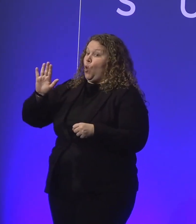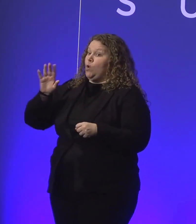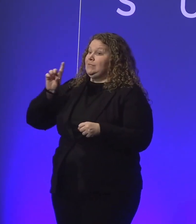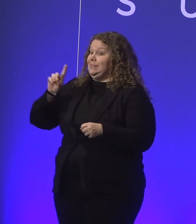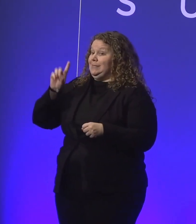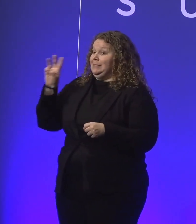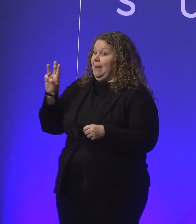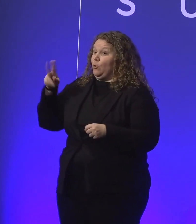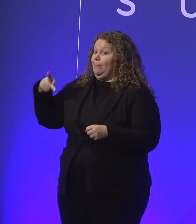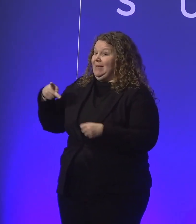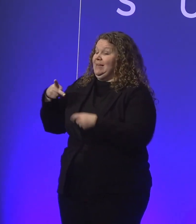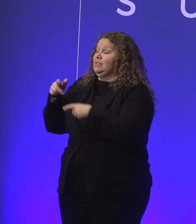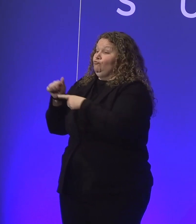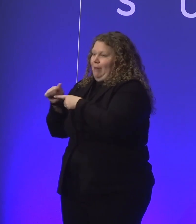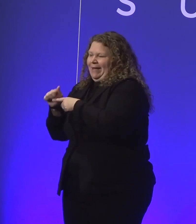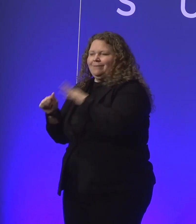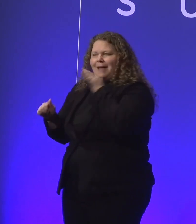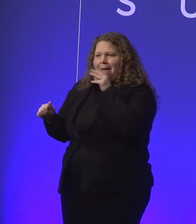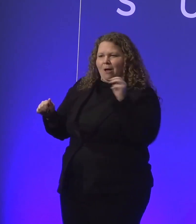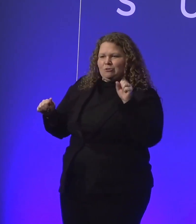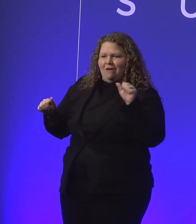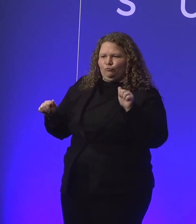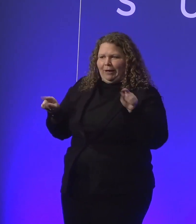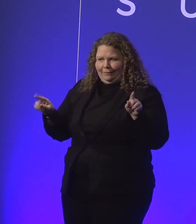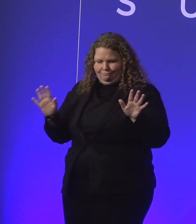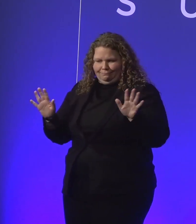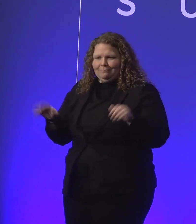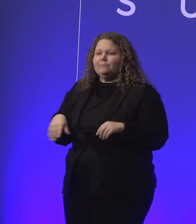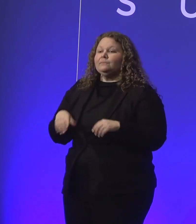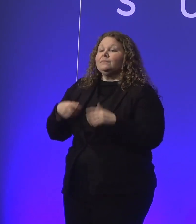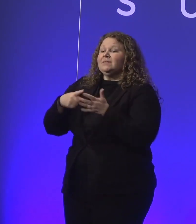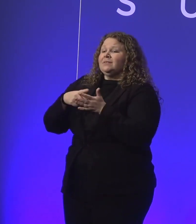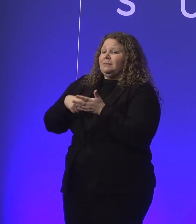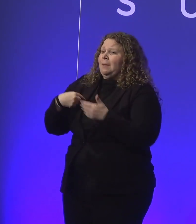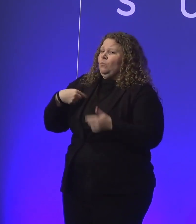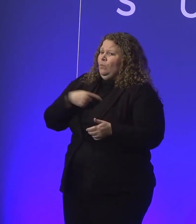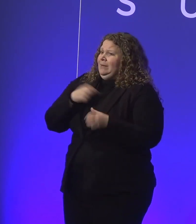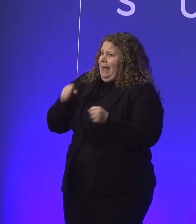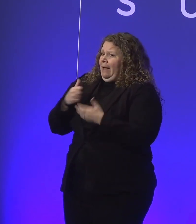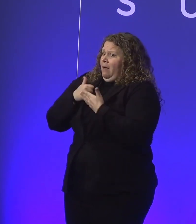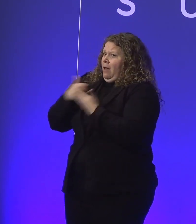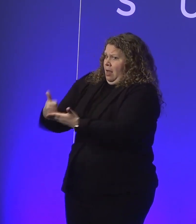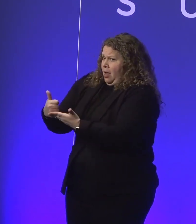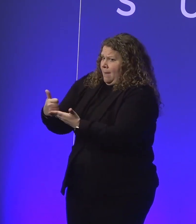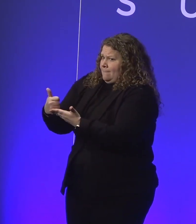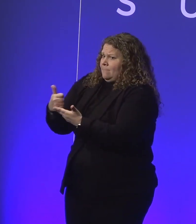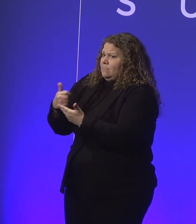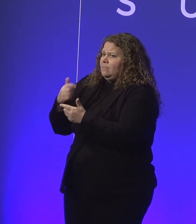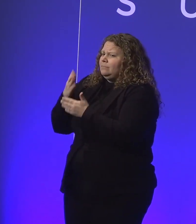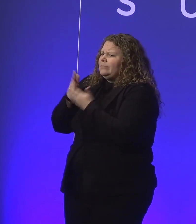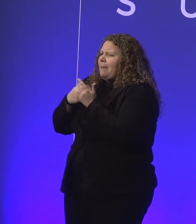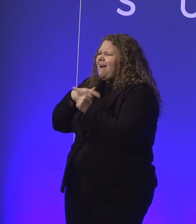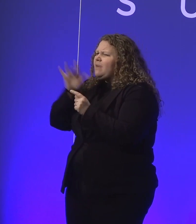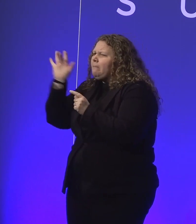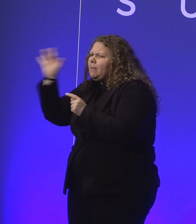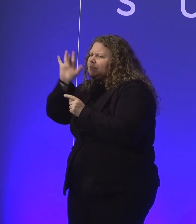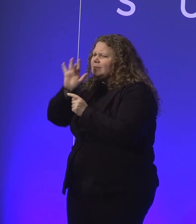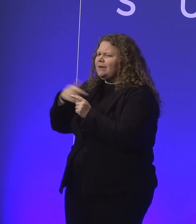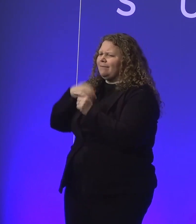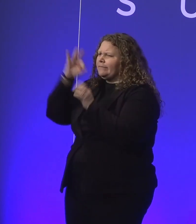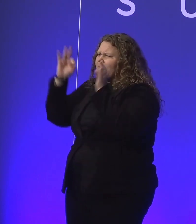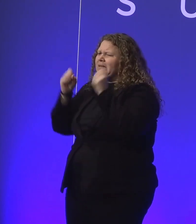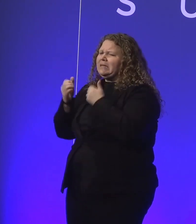the takeaways are the features, you know, the tangible buttons that you can press in front of a job seeker to make sure